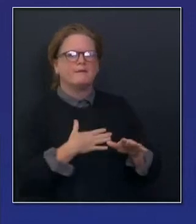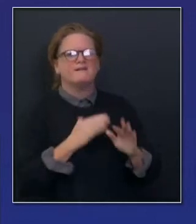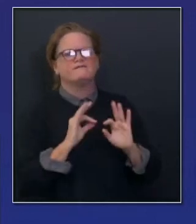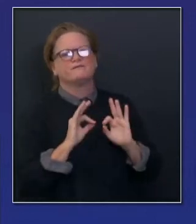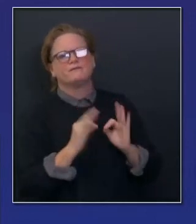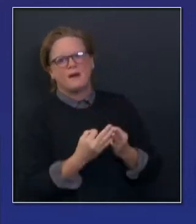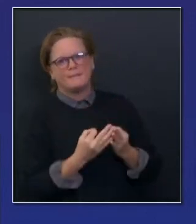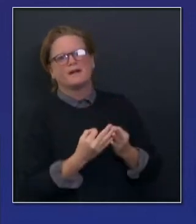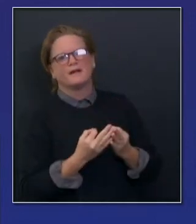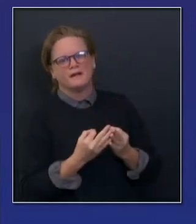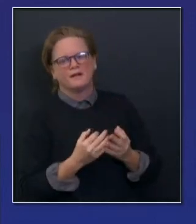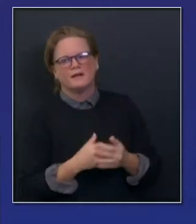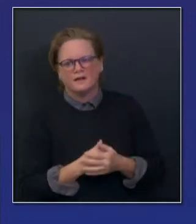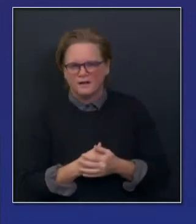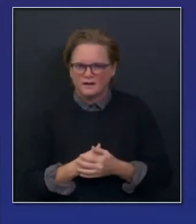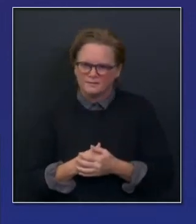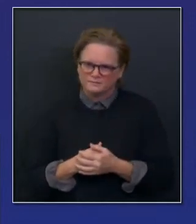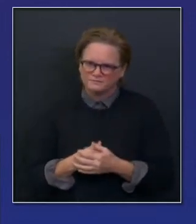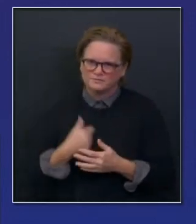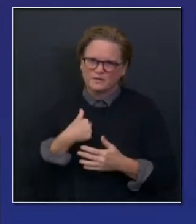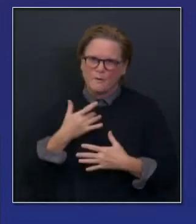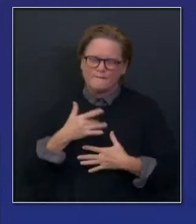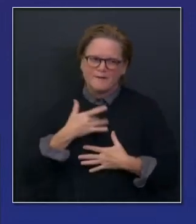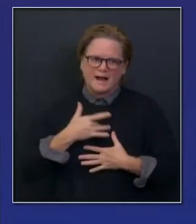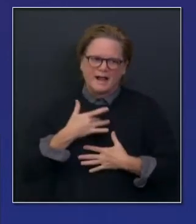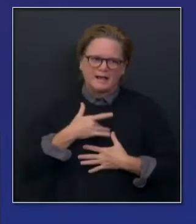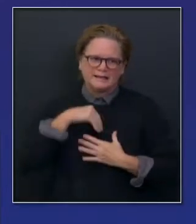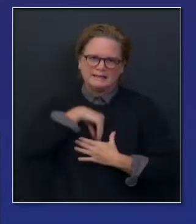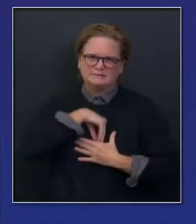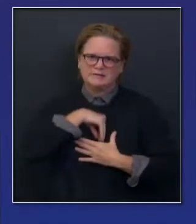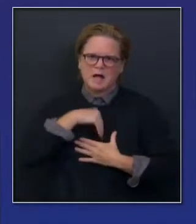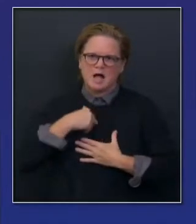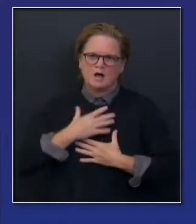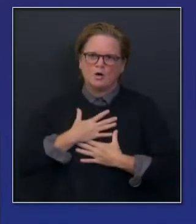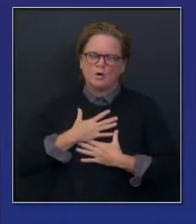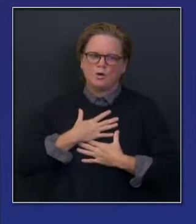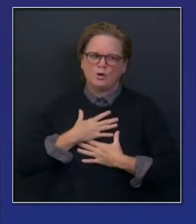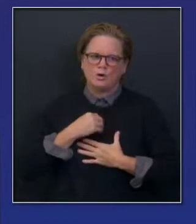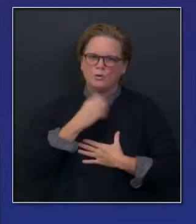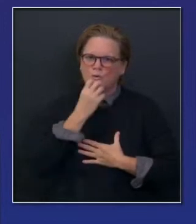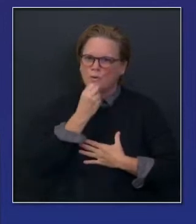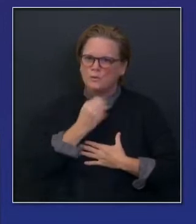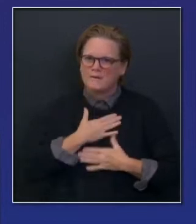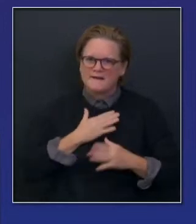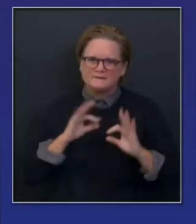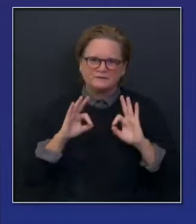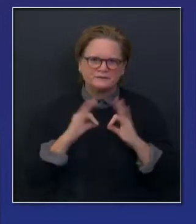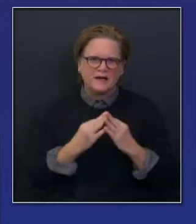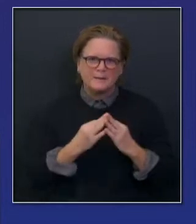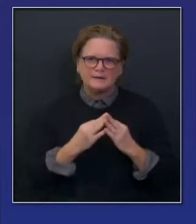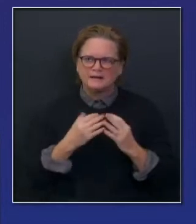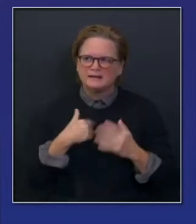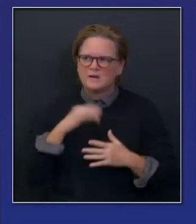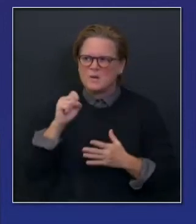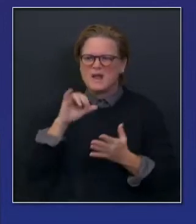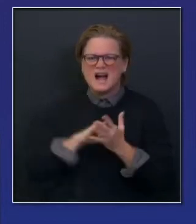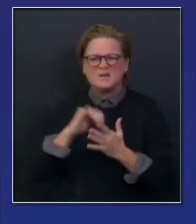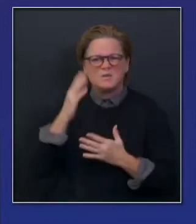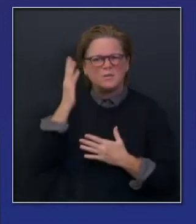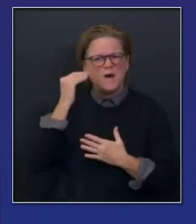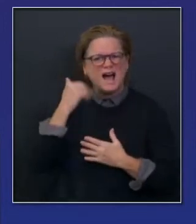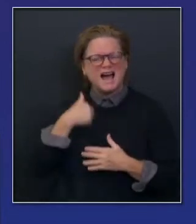can now relieve the stress on my family as well. So it's why we put our heroes on the front lines